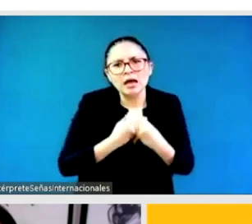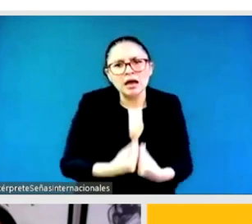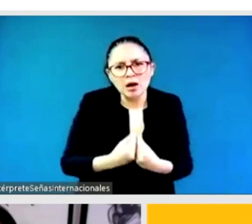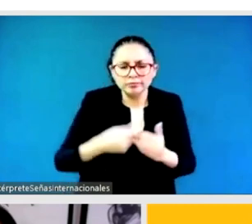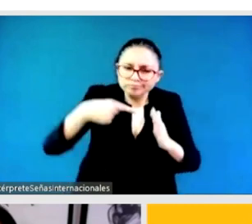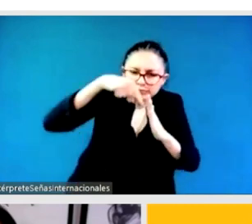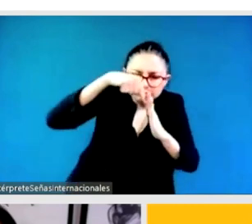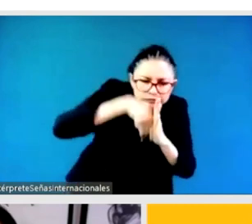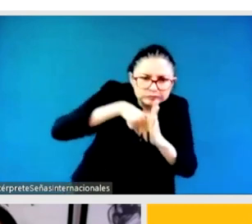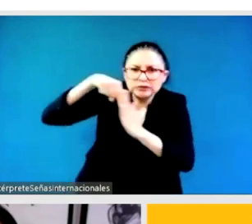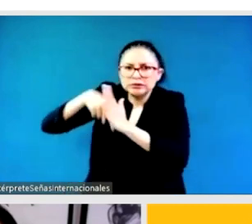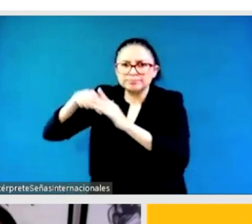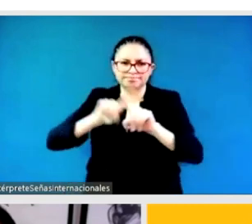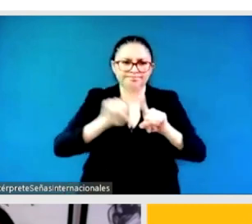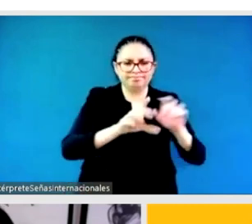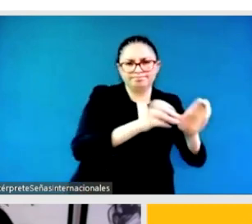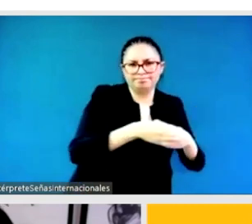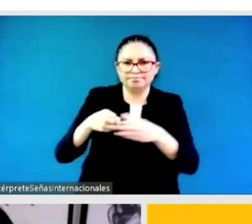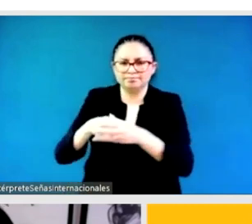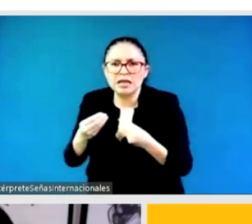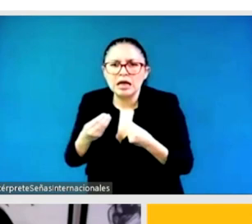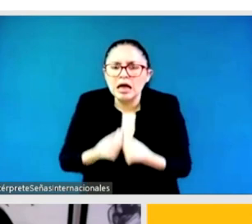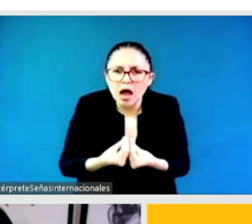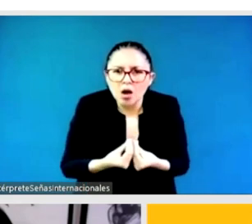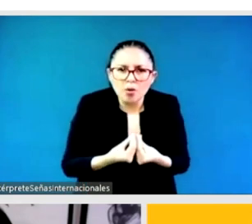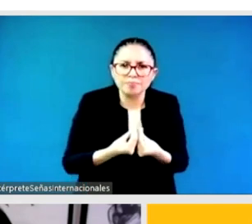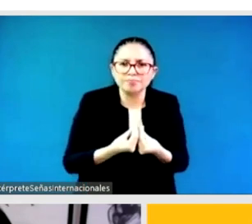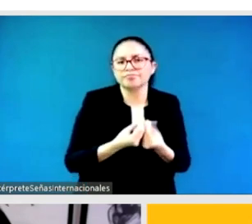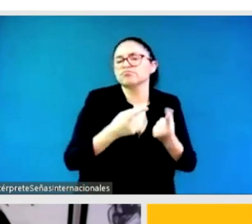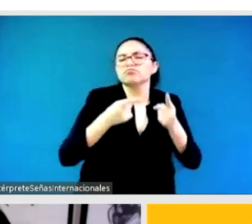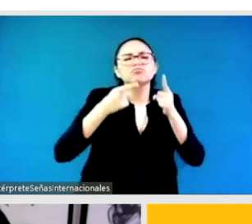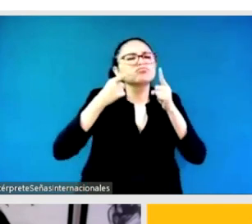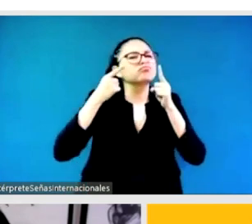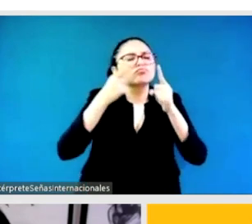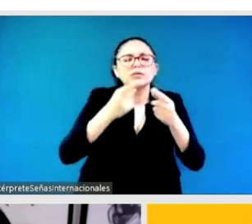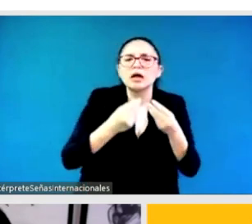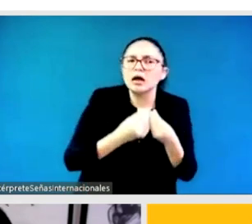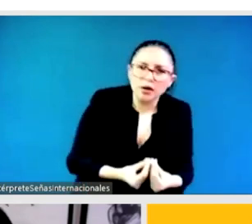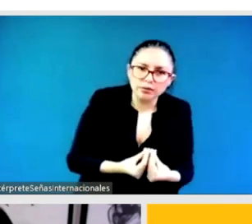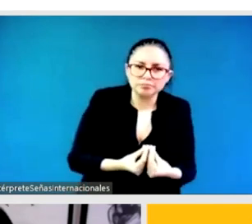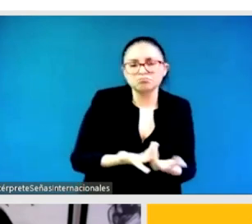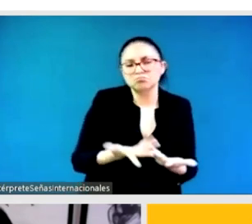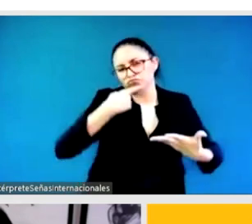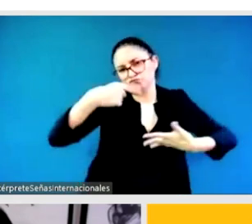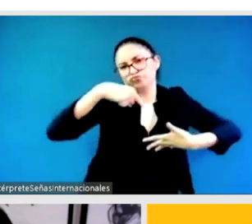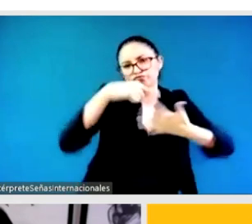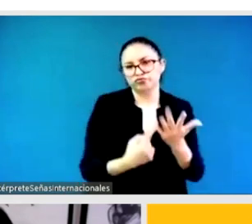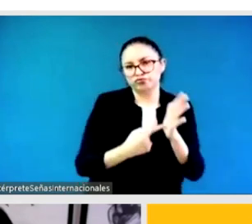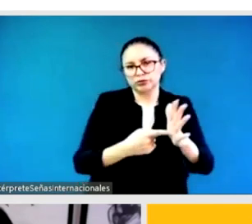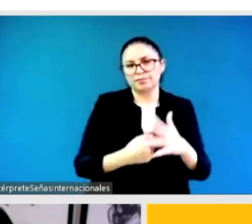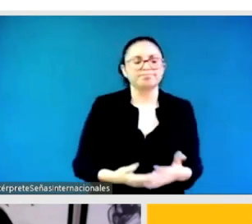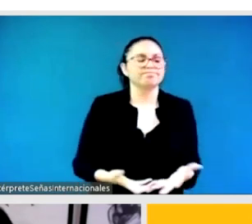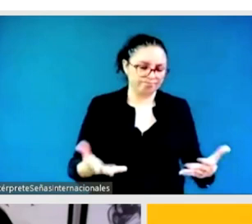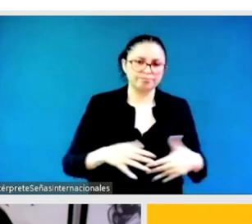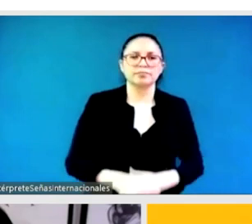these, what are these, this blueprint that we're developing, and what are these actions that we're trying to put